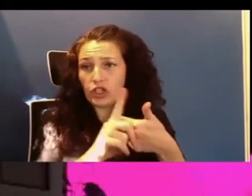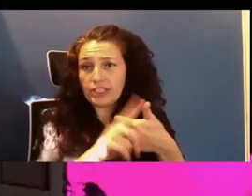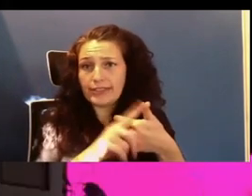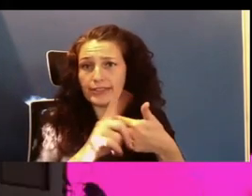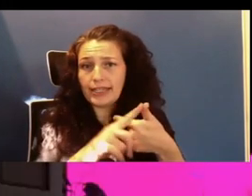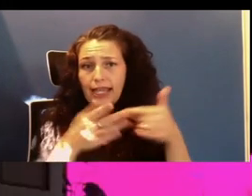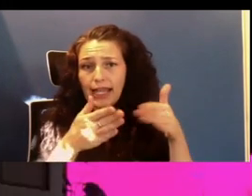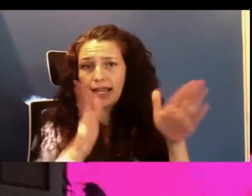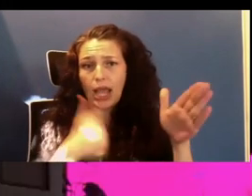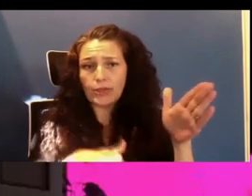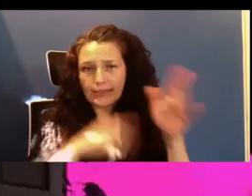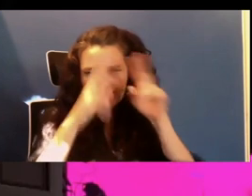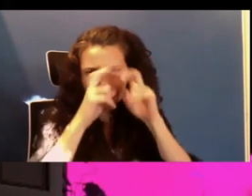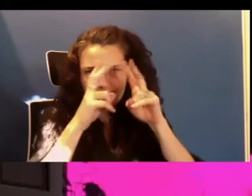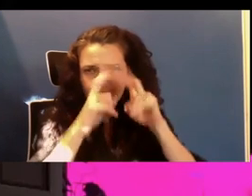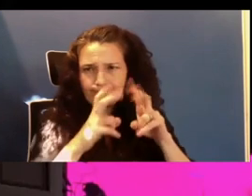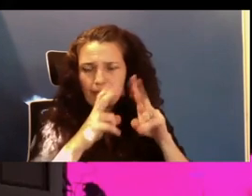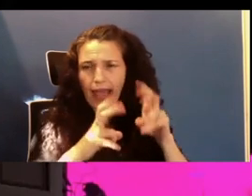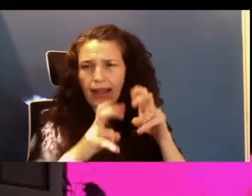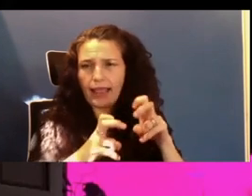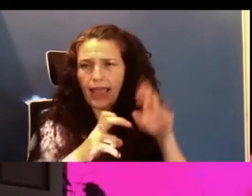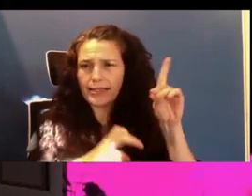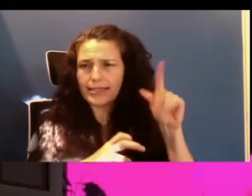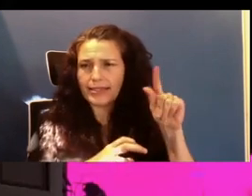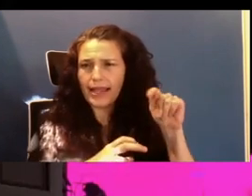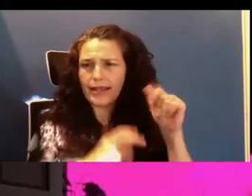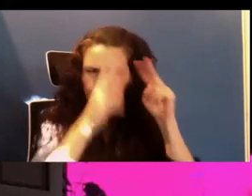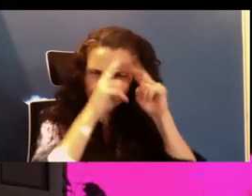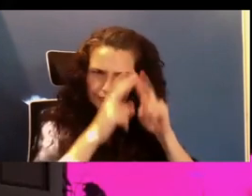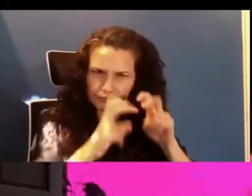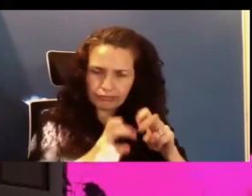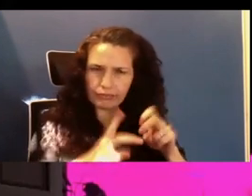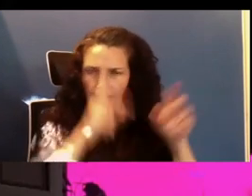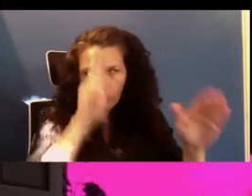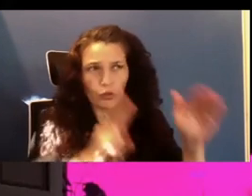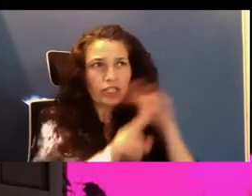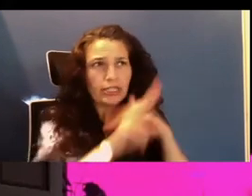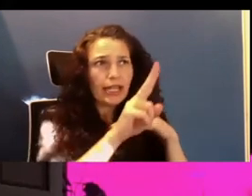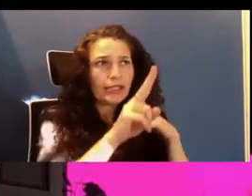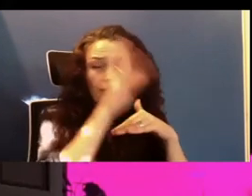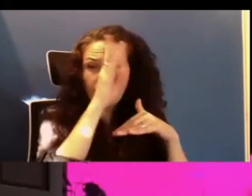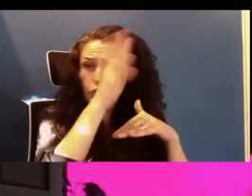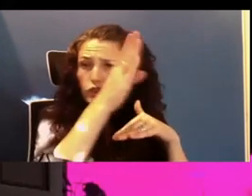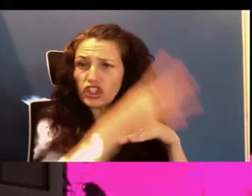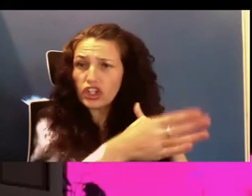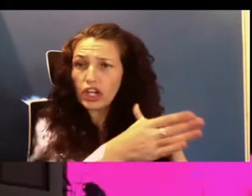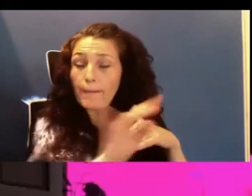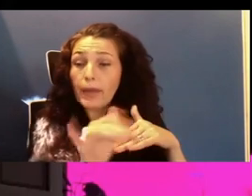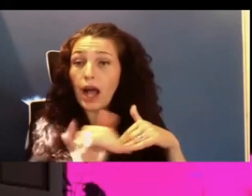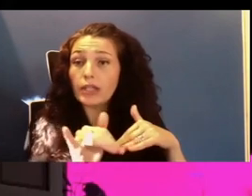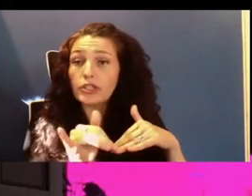to analyze data and to make predictions about the future, but it also is responsible for